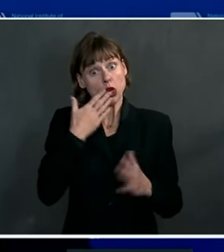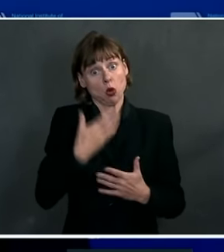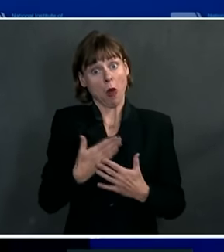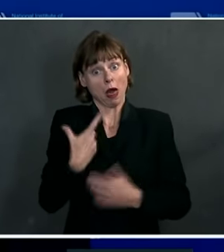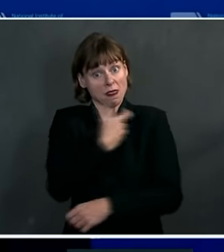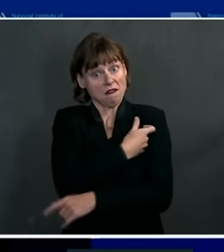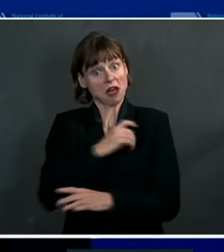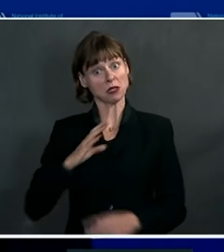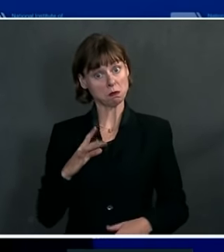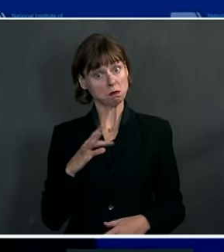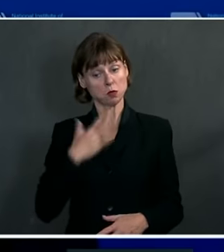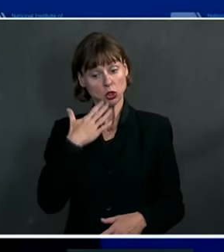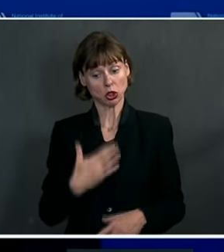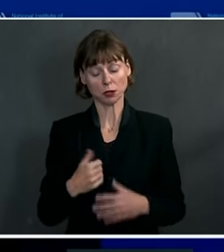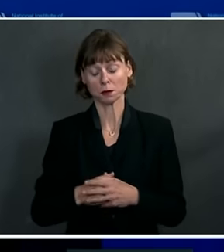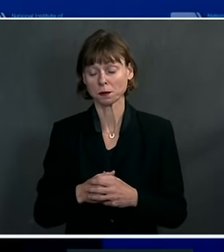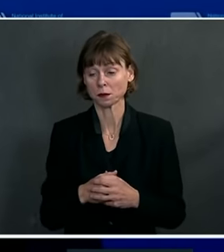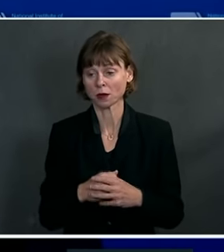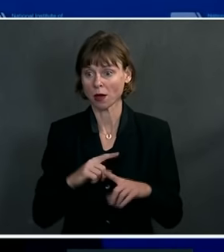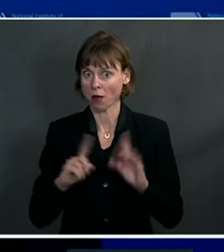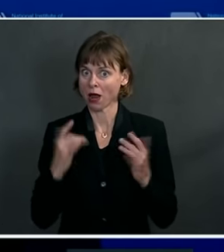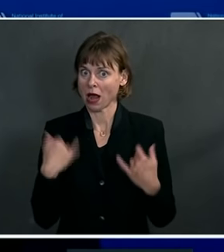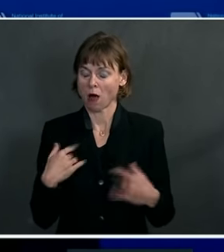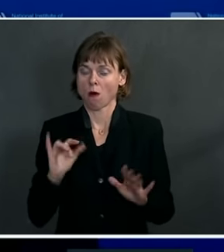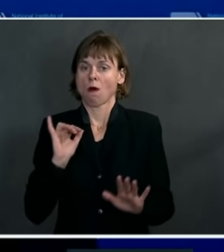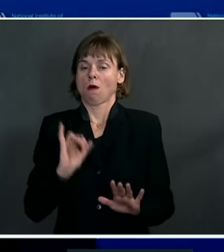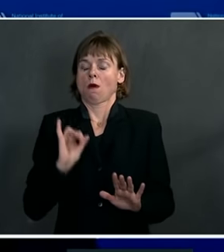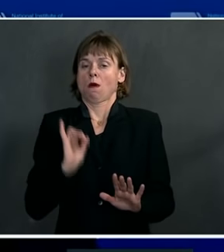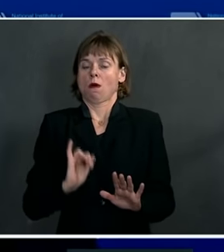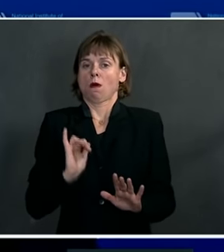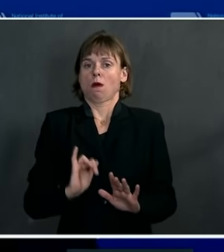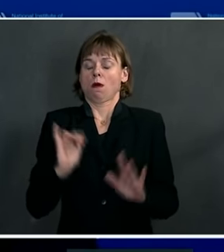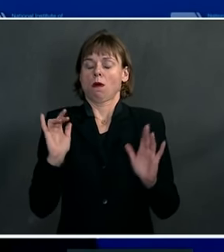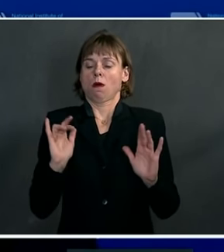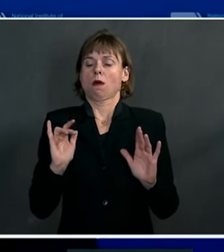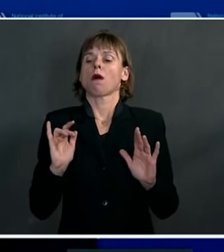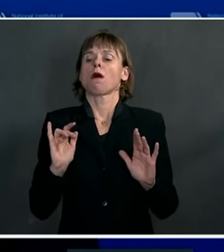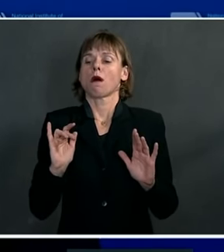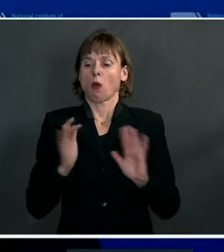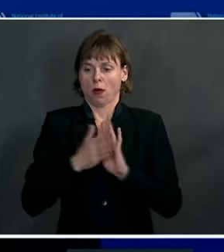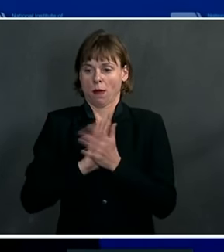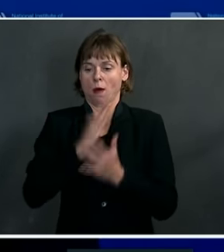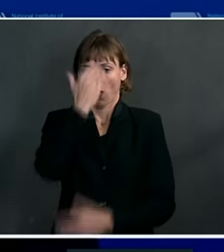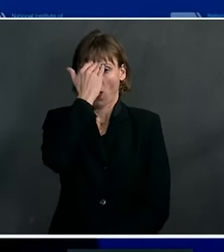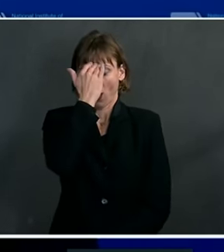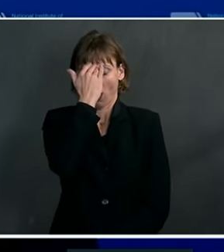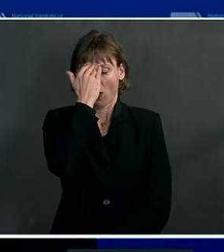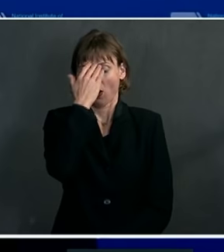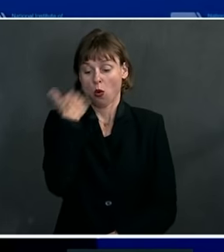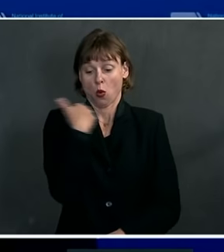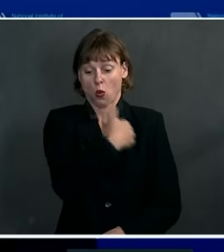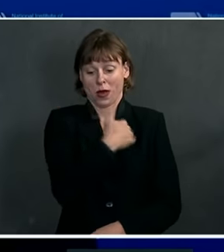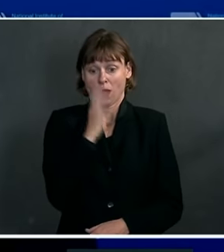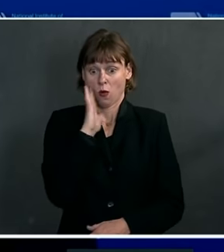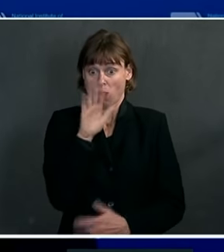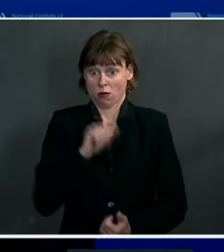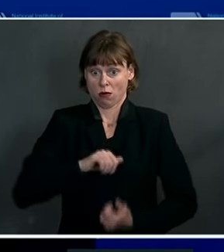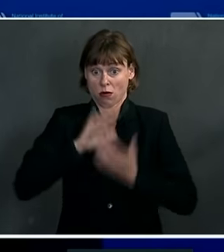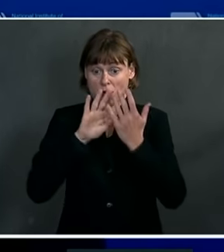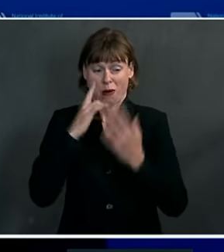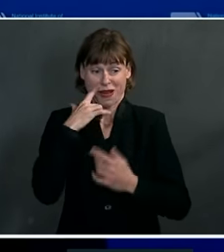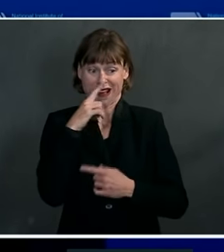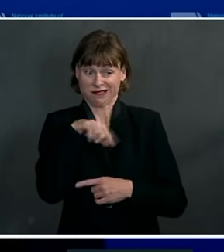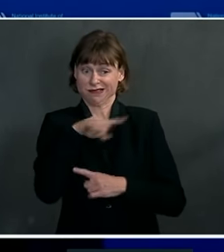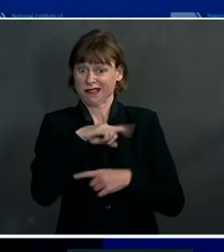vaccines, this is a wake-up call to all of us that we will be dealing, as the virus uses its